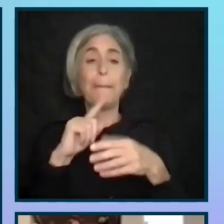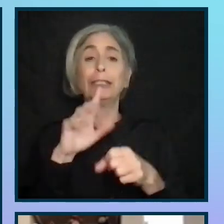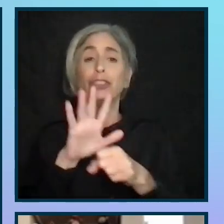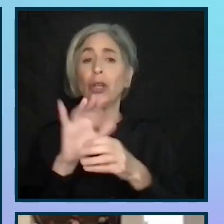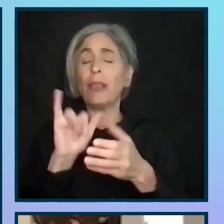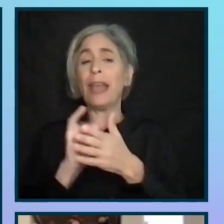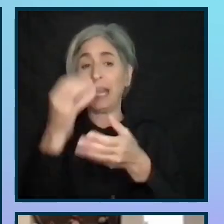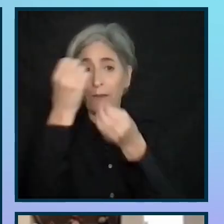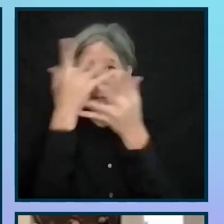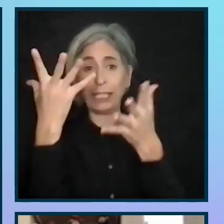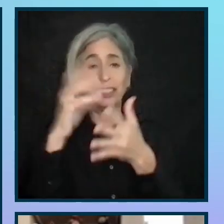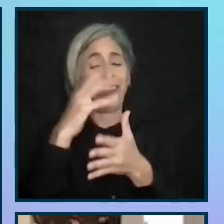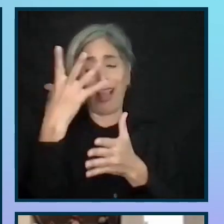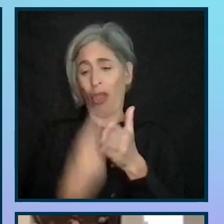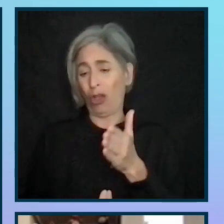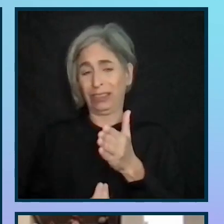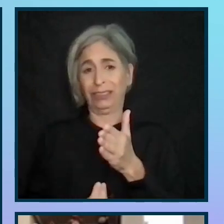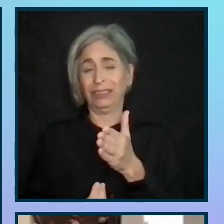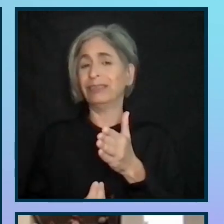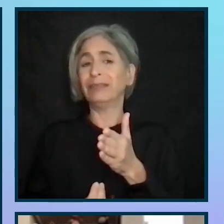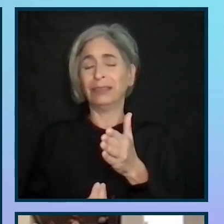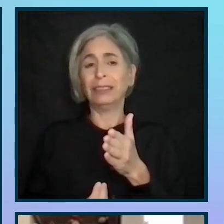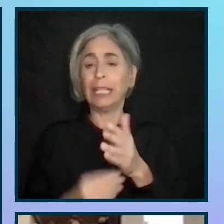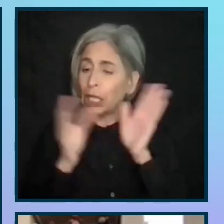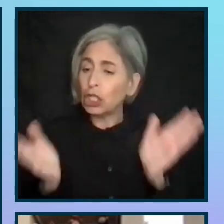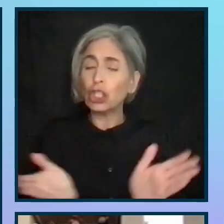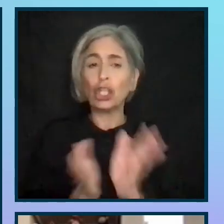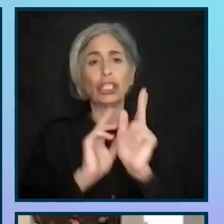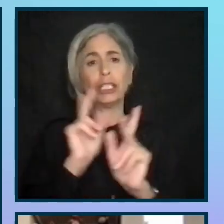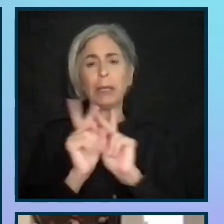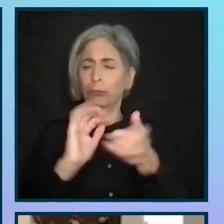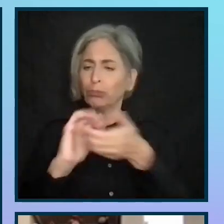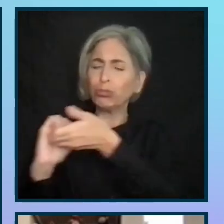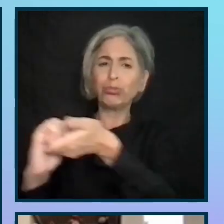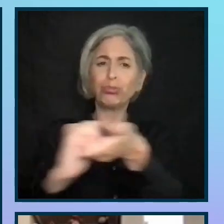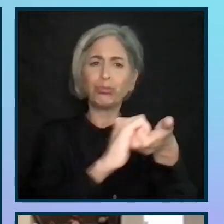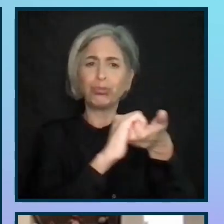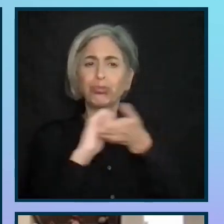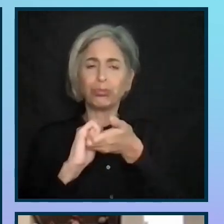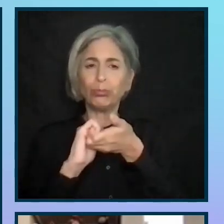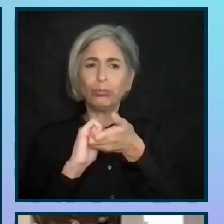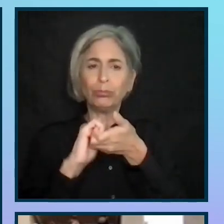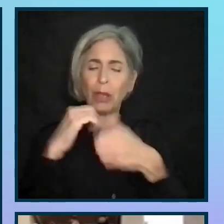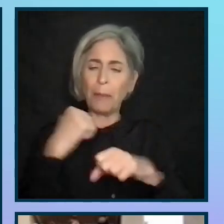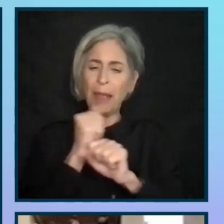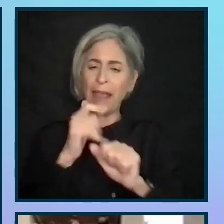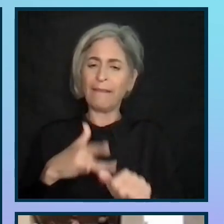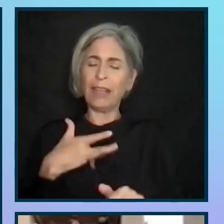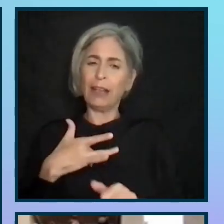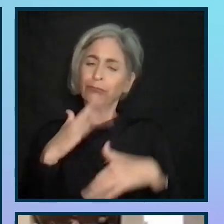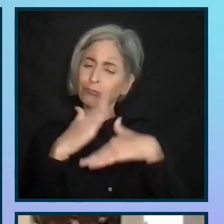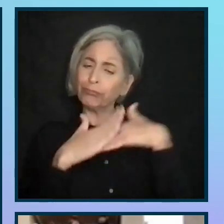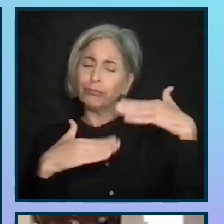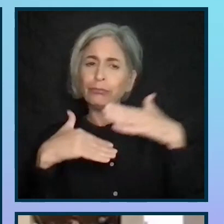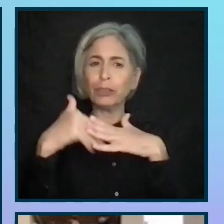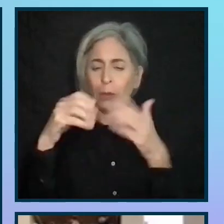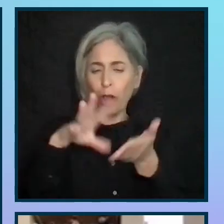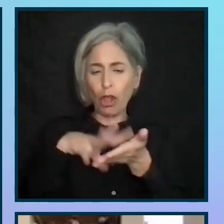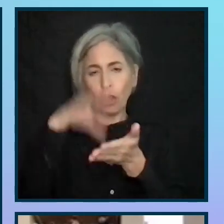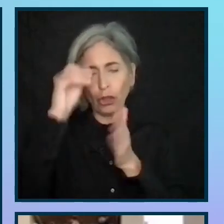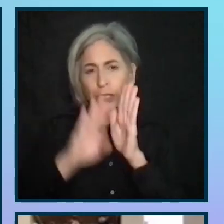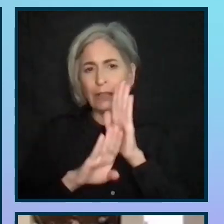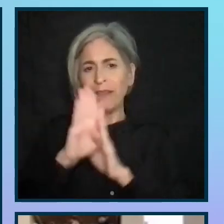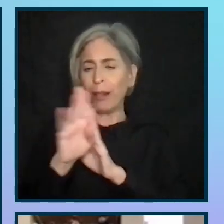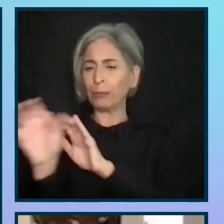conflicting. It helps productivity and encourages people to collaborate, and it makes everyone feel more comfortable with learning and developing.